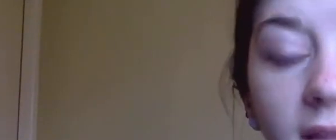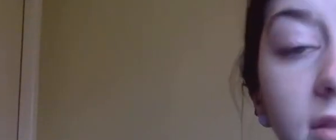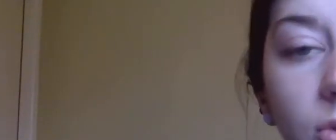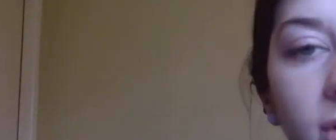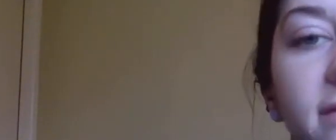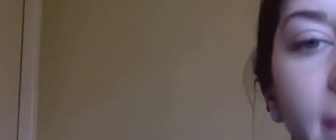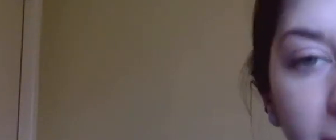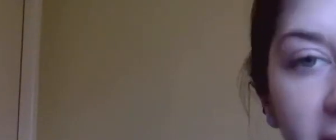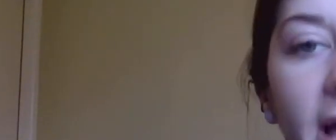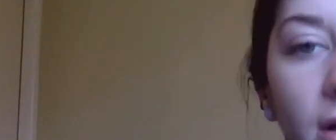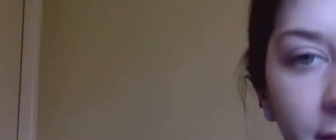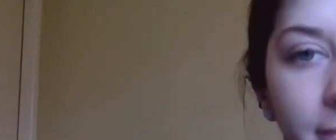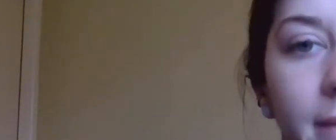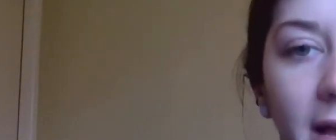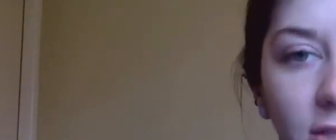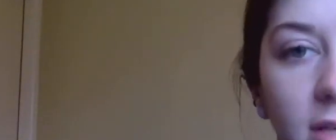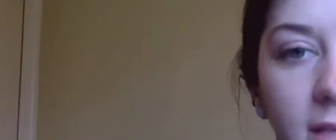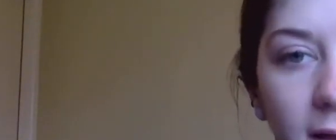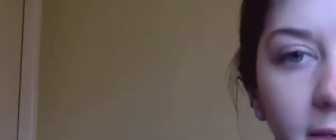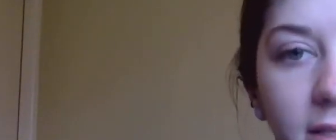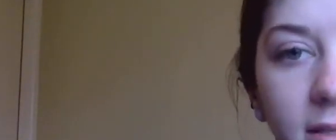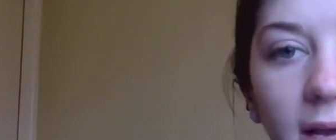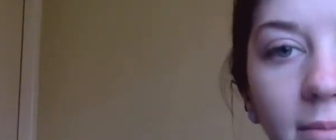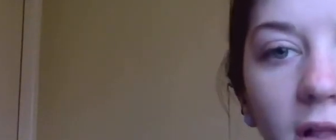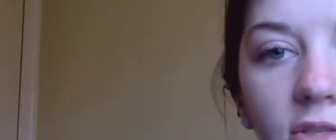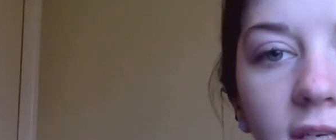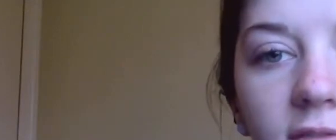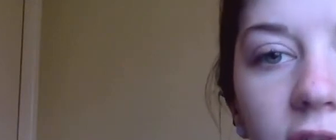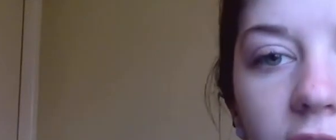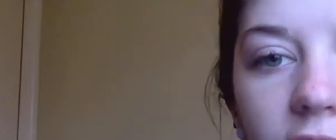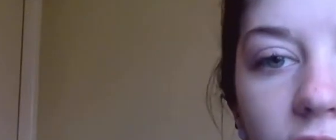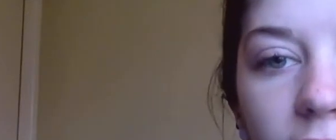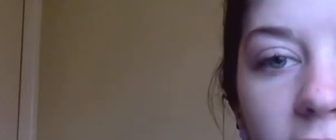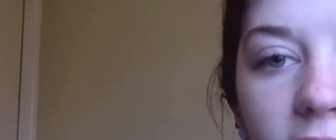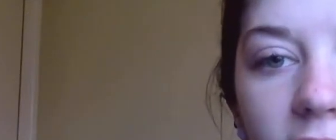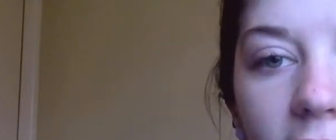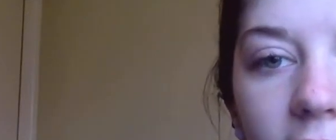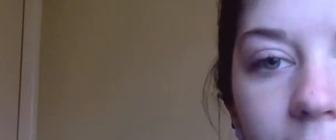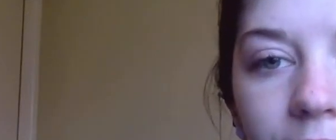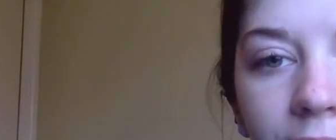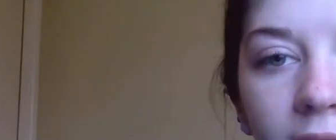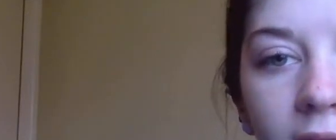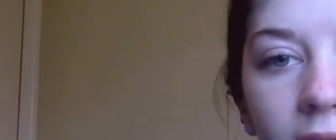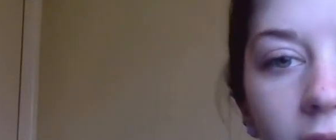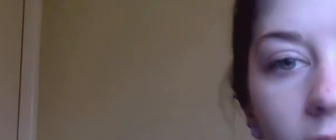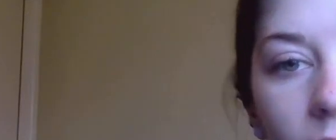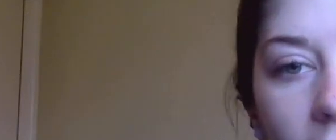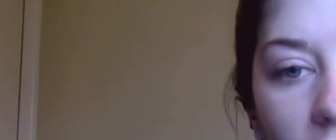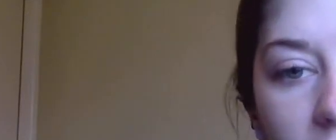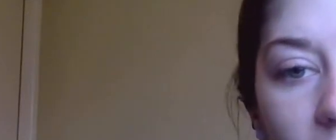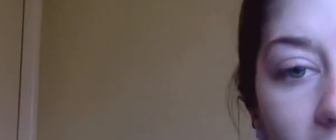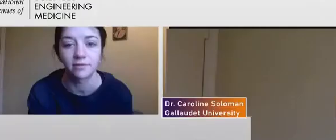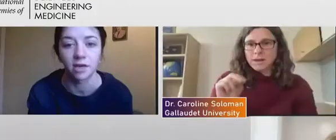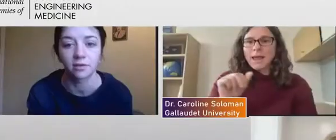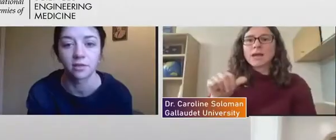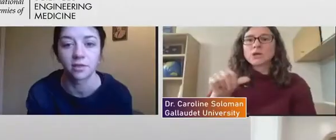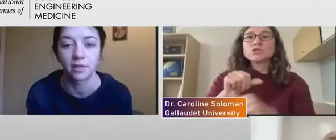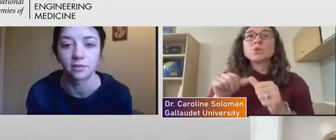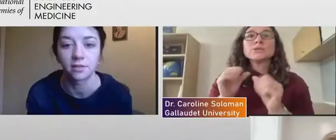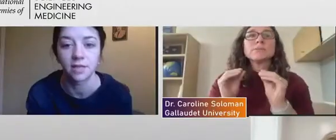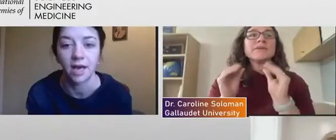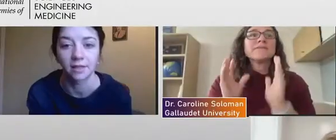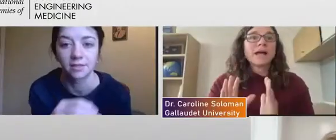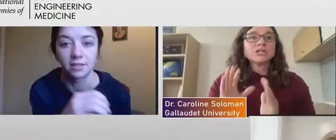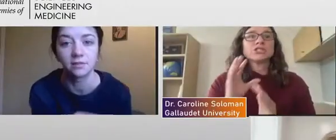In the School of Public Health at Johns Hopkins. I apologize for the interpreting delay. We also have Dr.